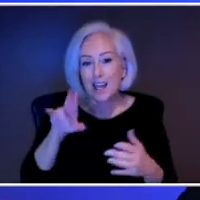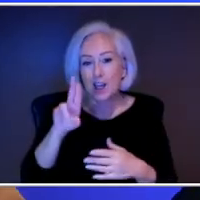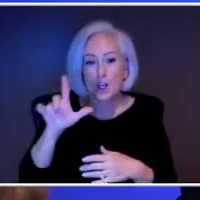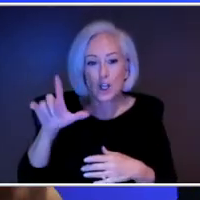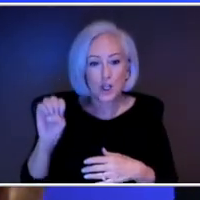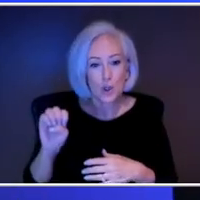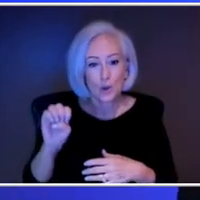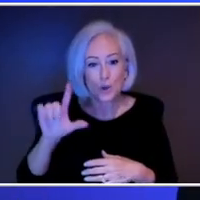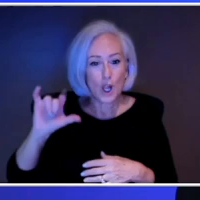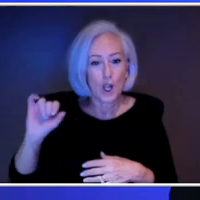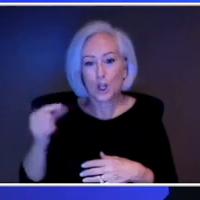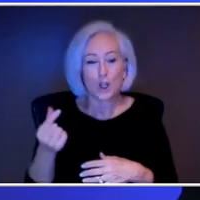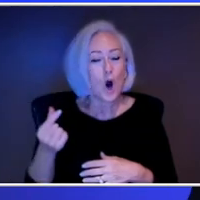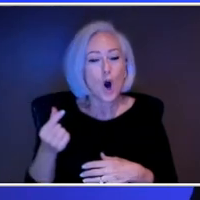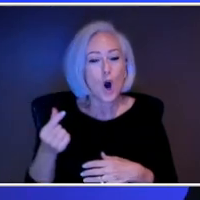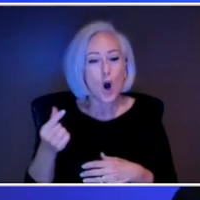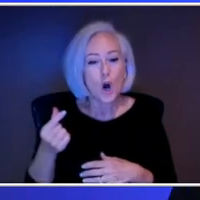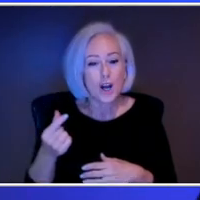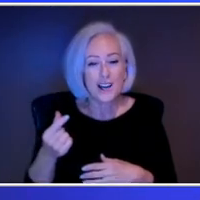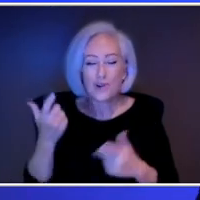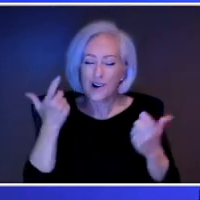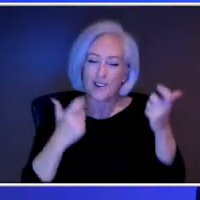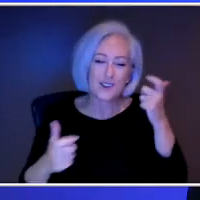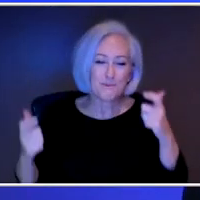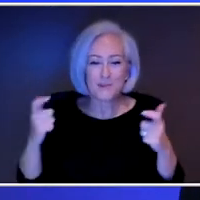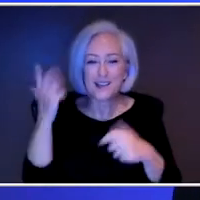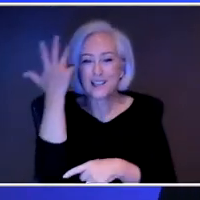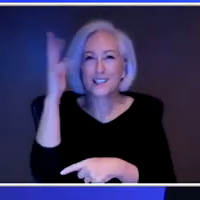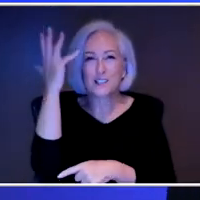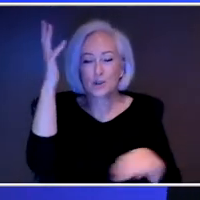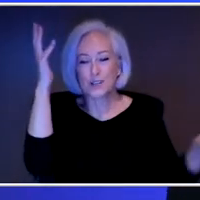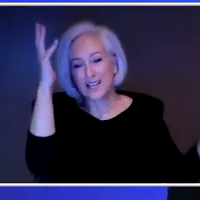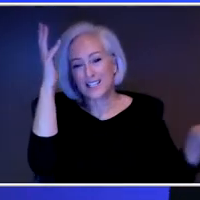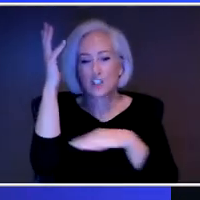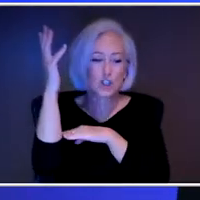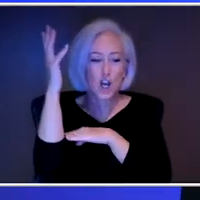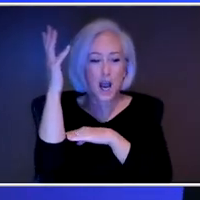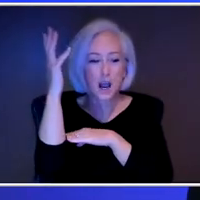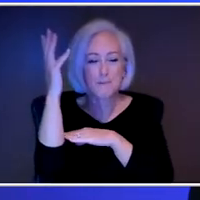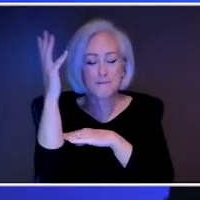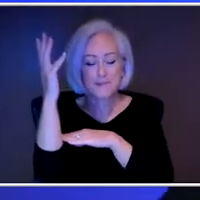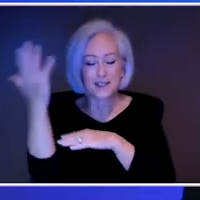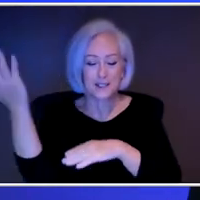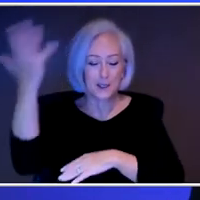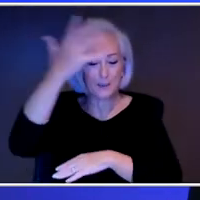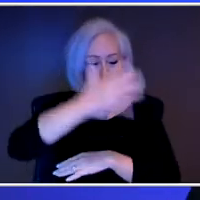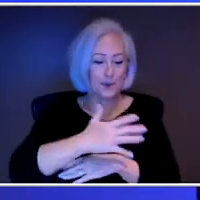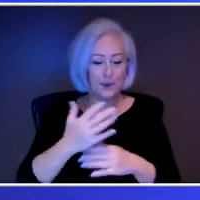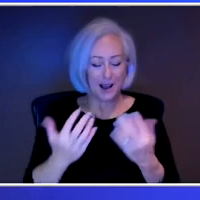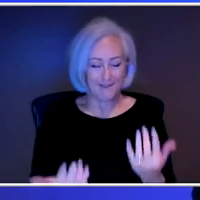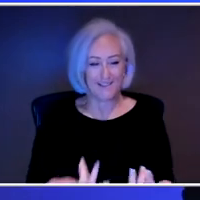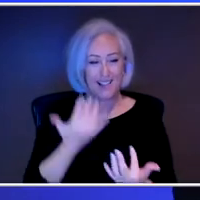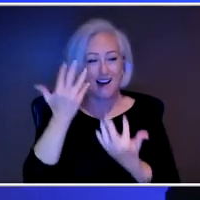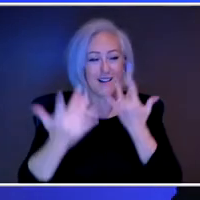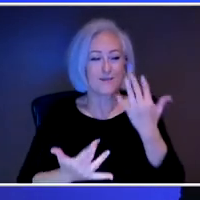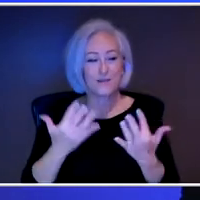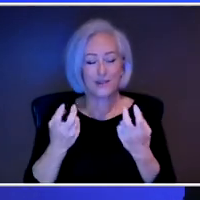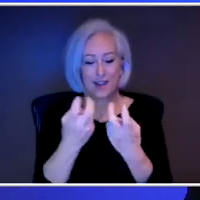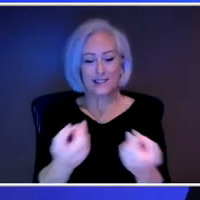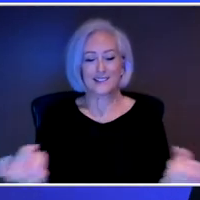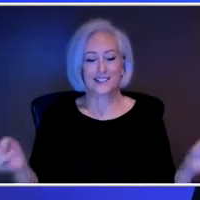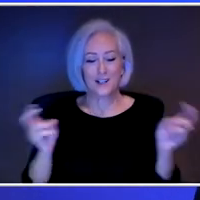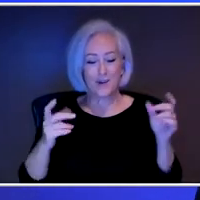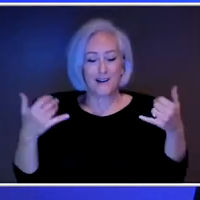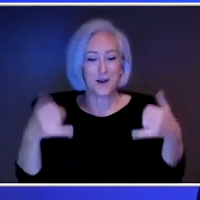where they'd chop down the biggest tree in the forest, bring it in, light that sucker ablaze and sit around and party around it for a while. And, you know, now we've seen the evolution